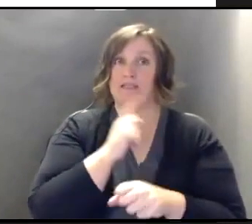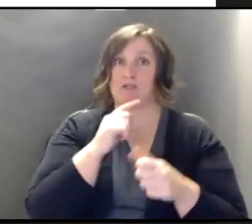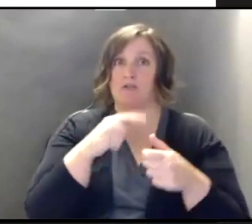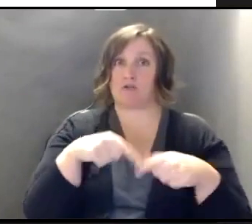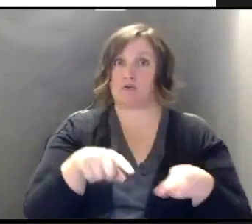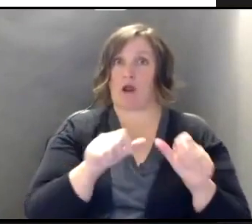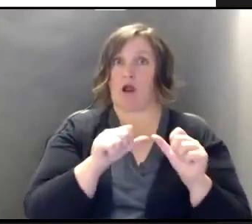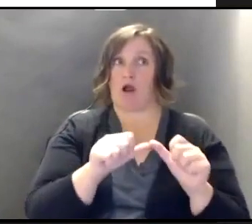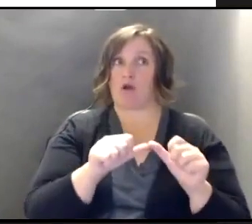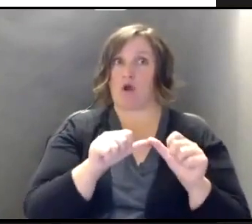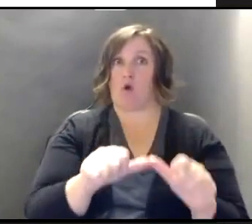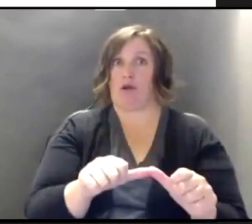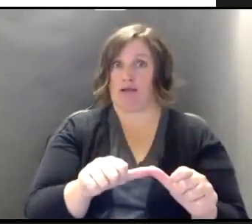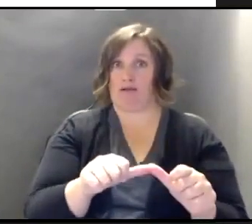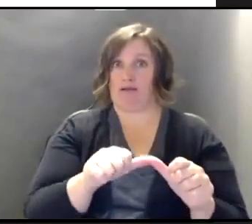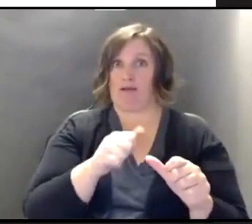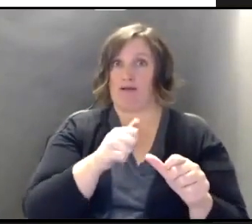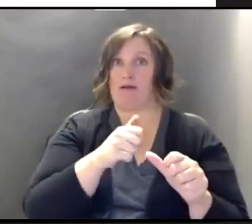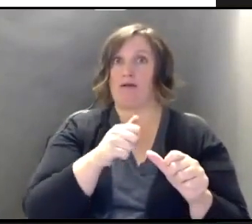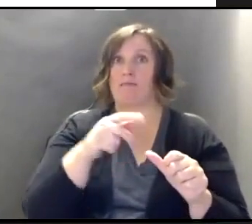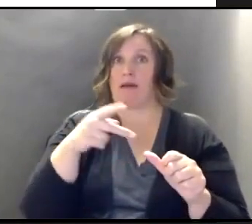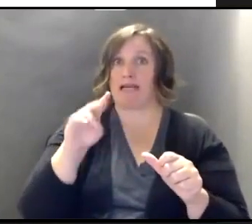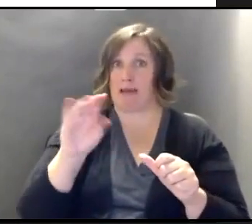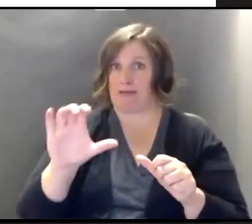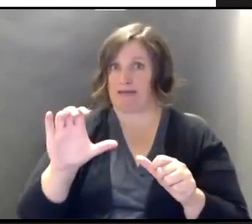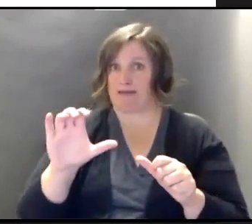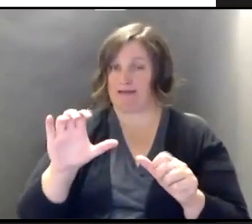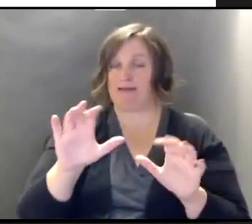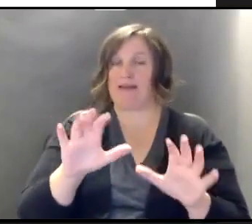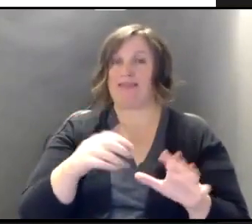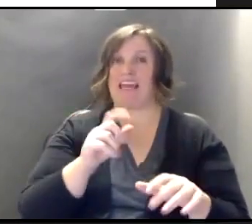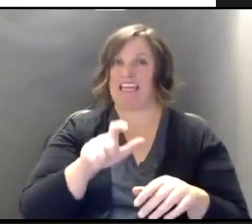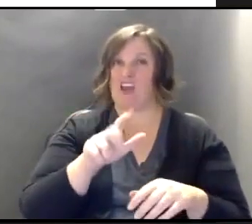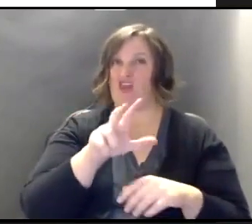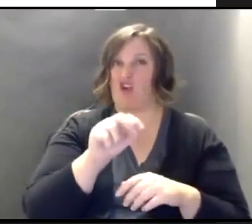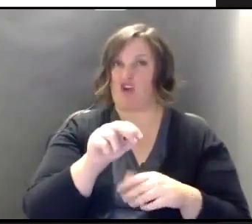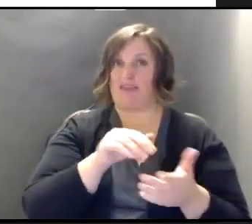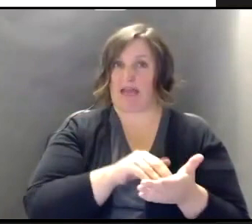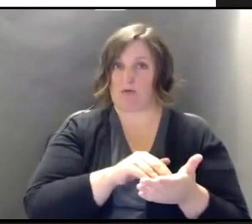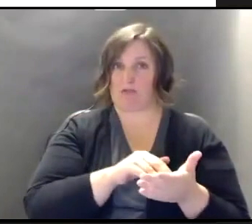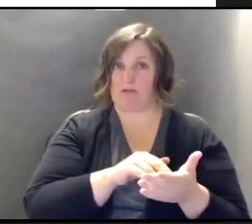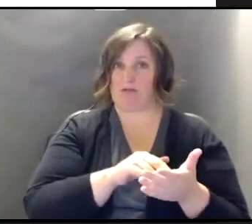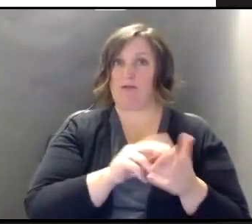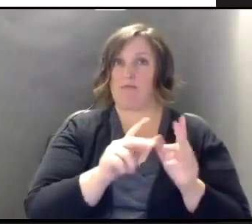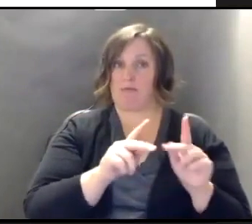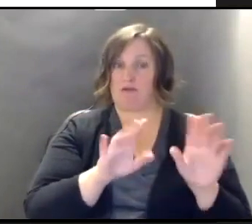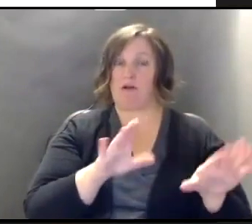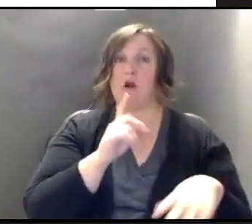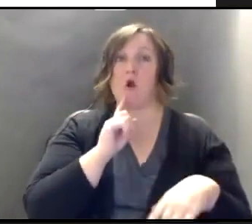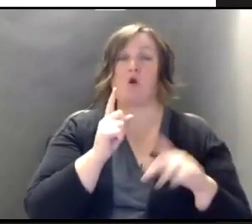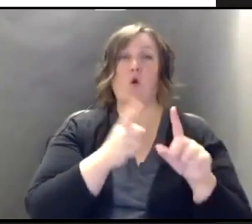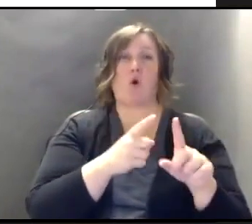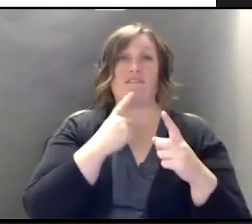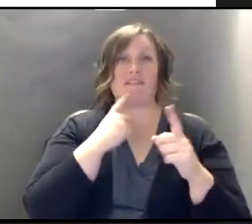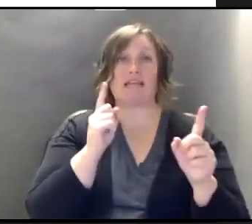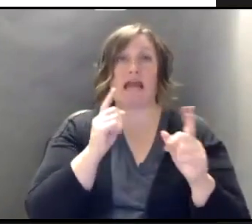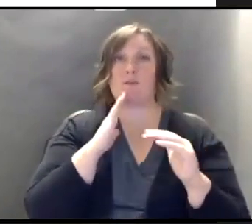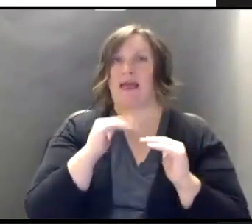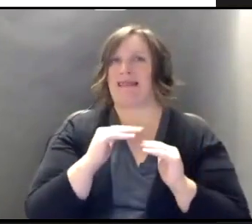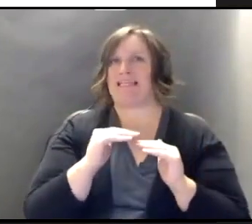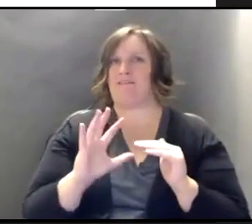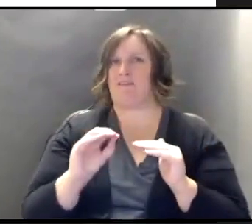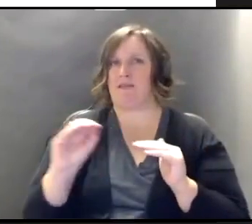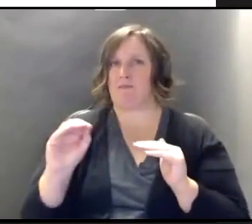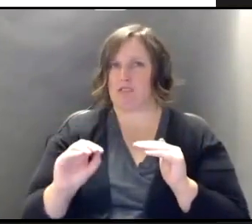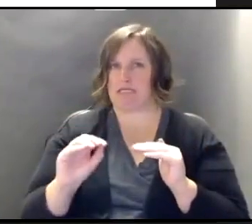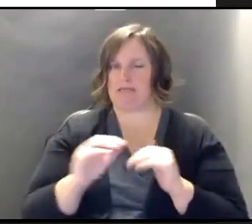They needed 30,000 persons in the phase three trials. Goal efficacy for protection had to be at least 50%,